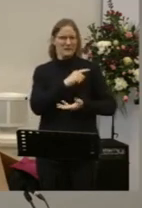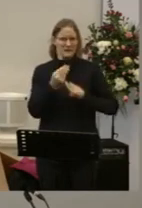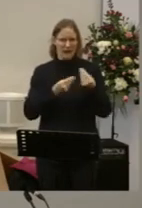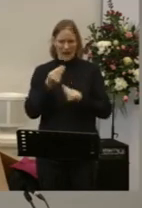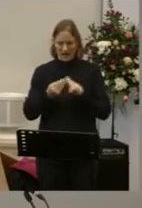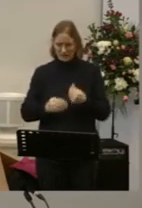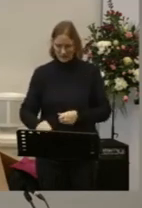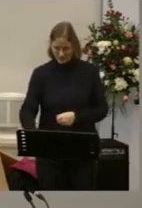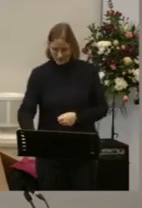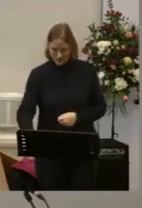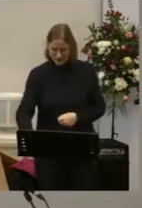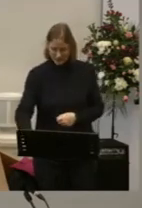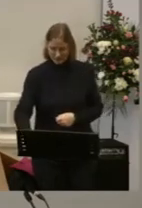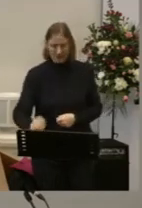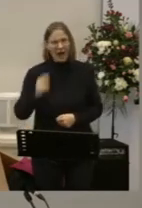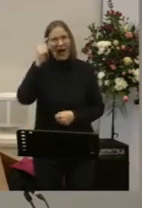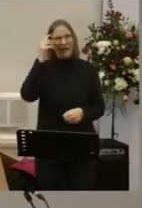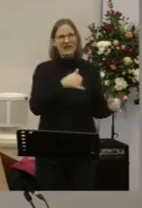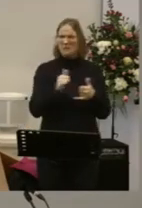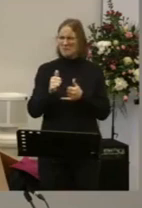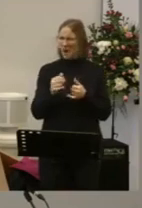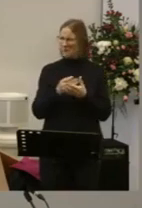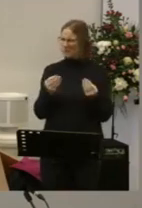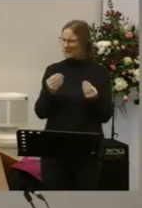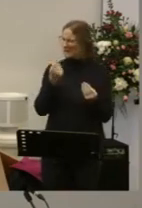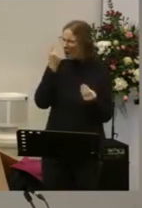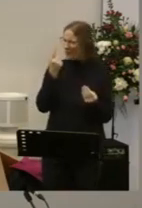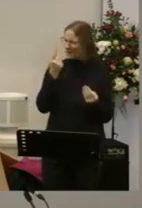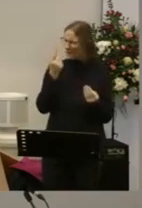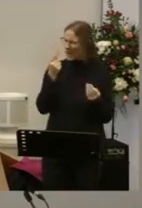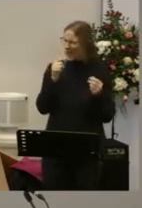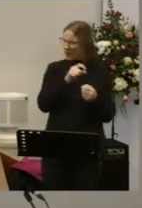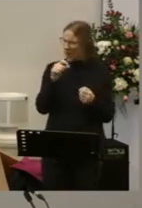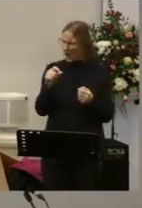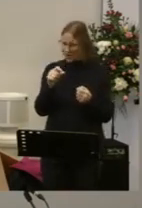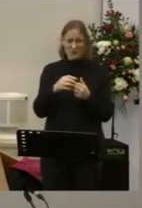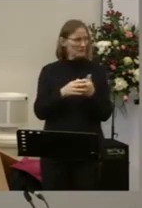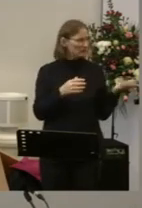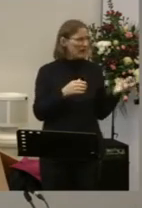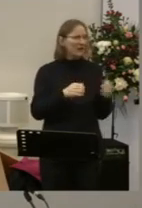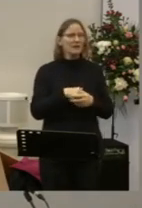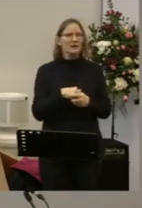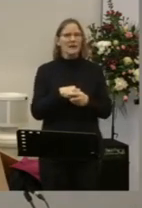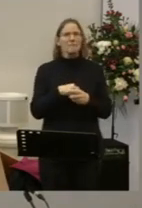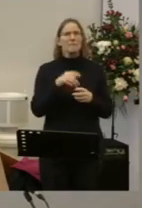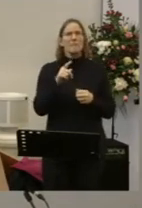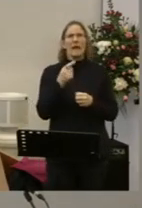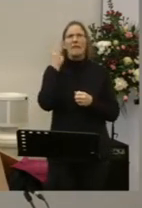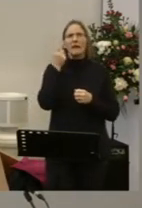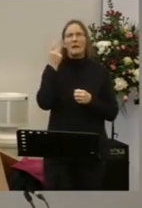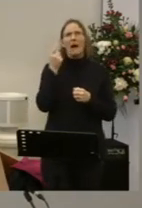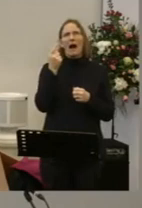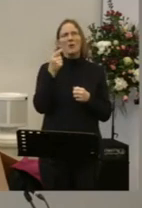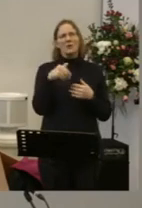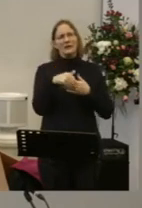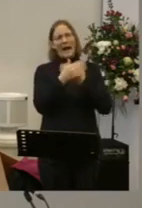Because I think we miss quite a lot of this Have you ever had one of those days You will have done Because I think we all do Have you ever had one of those days